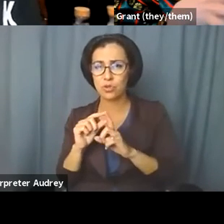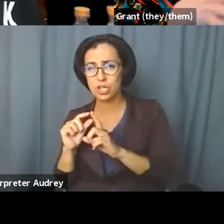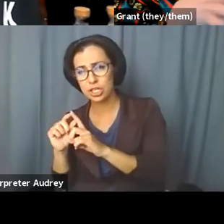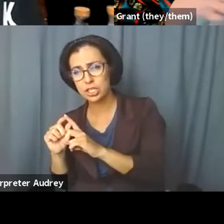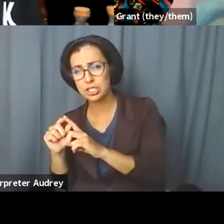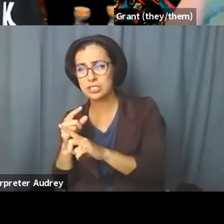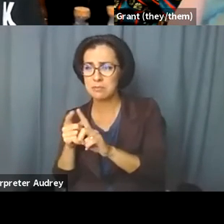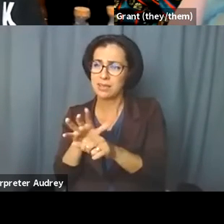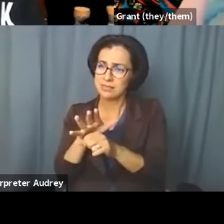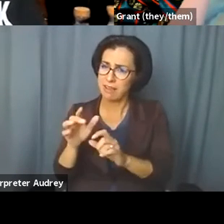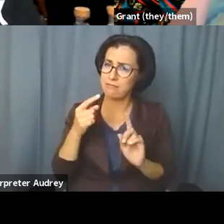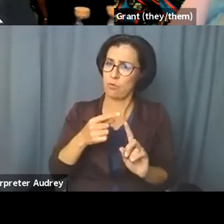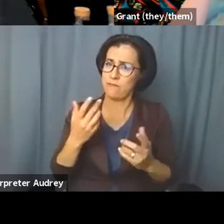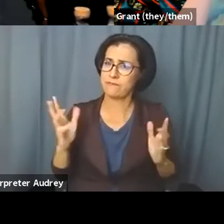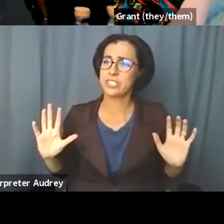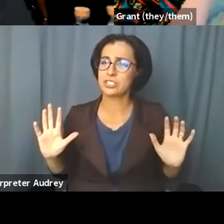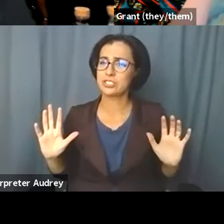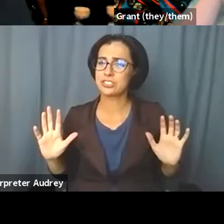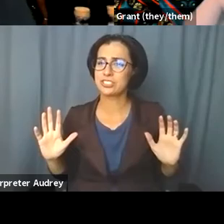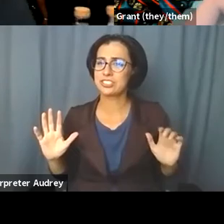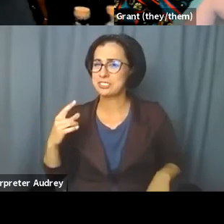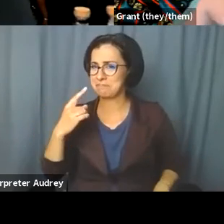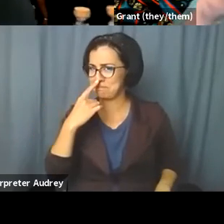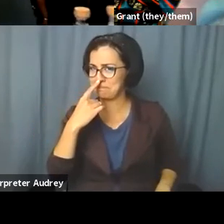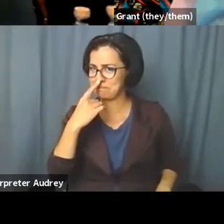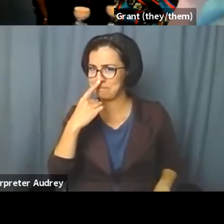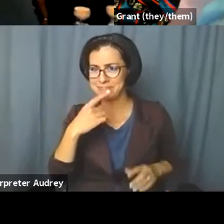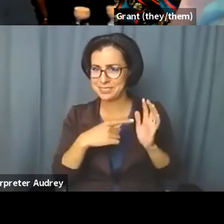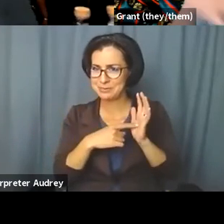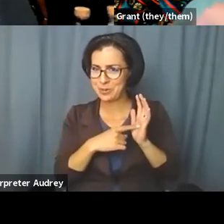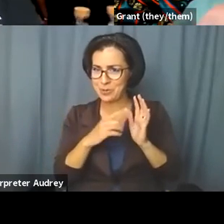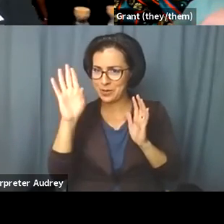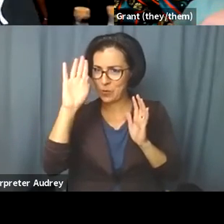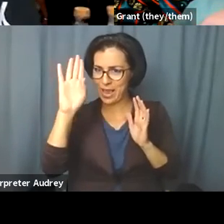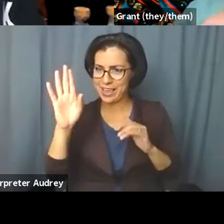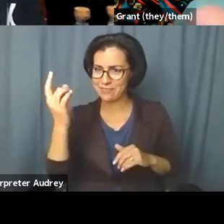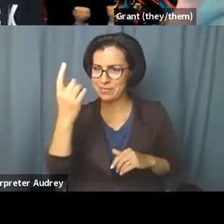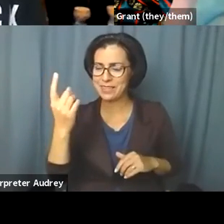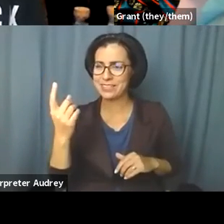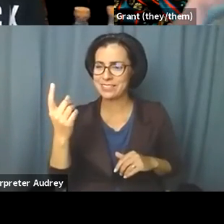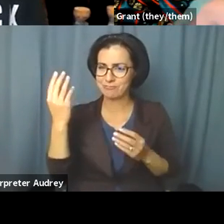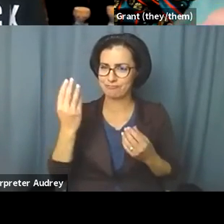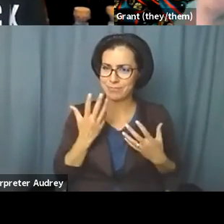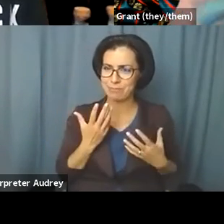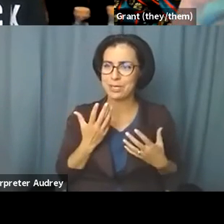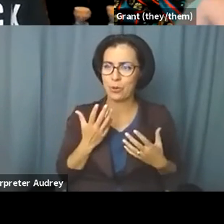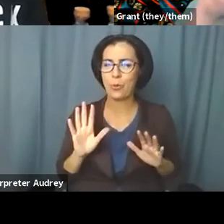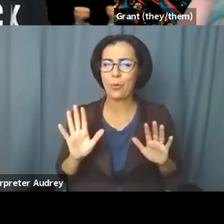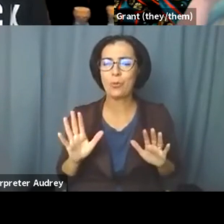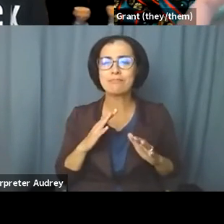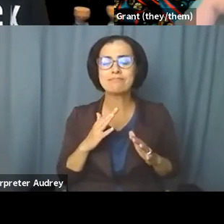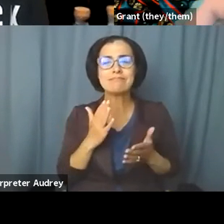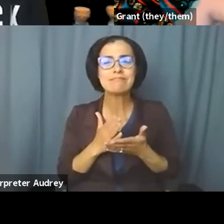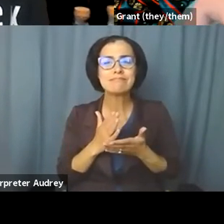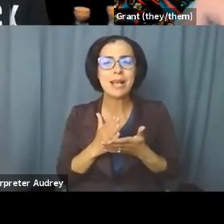said enough, you could just like put your finger on your nose or just like wave at me, um, to like signal that like, I've said enough,